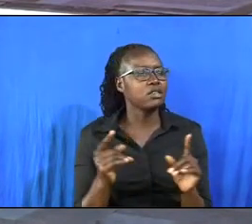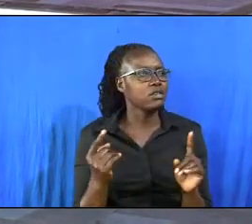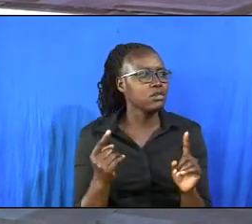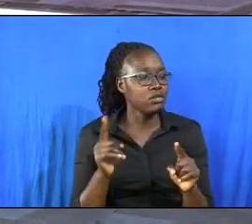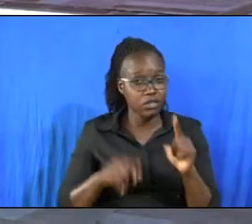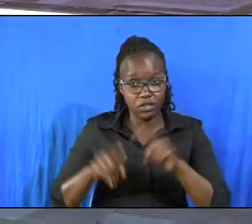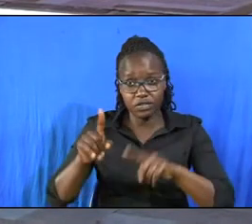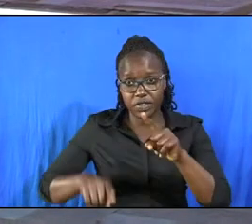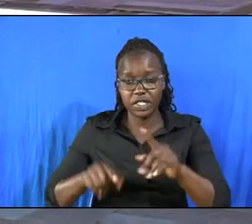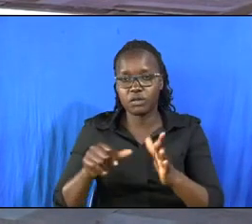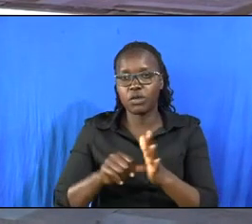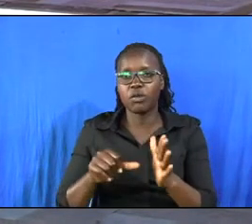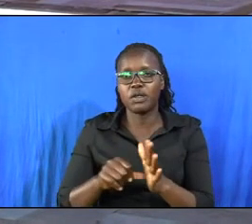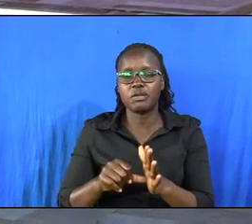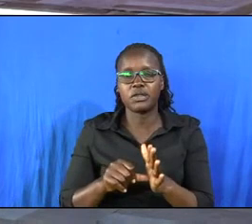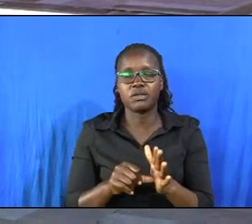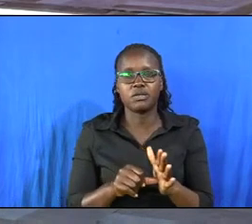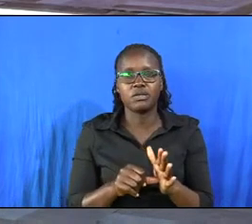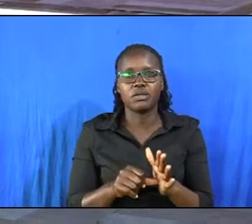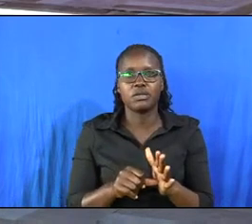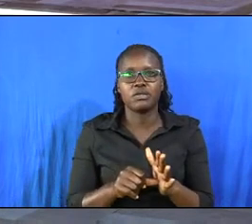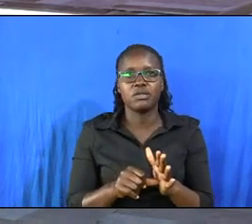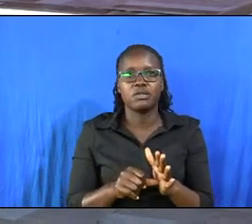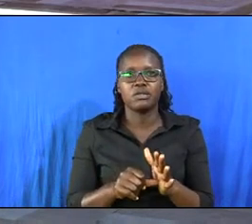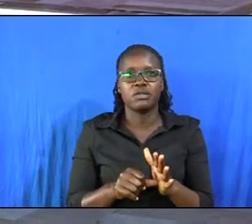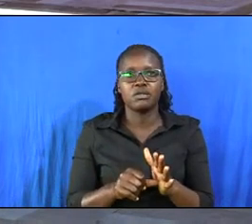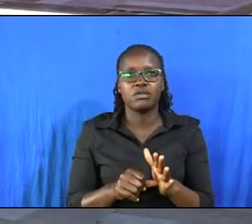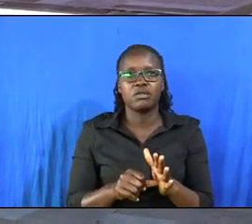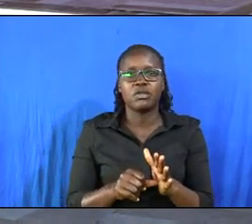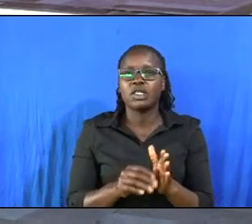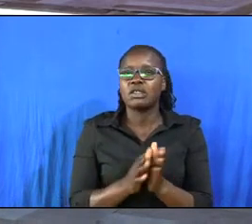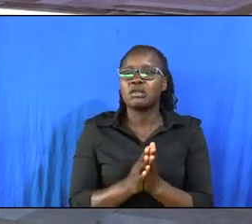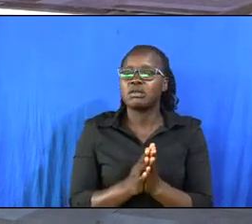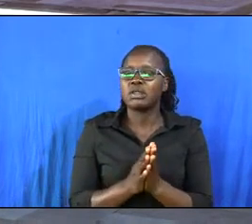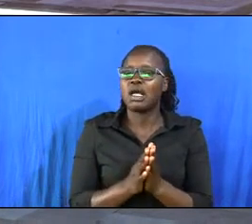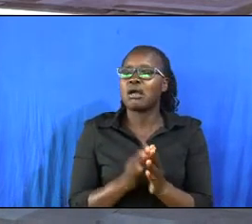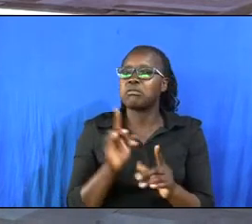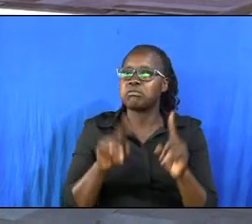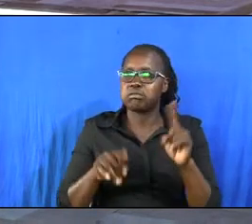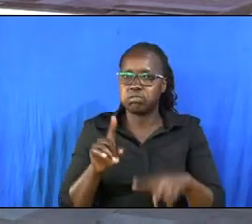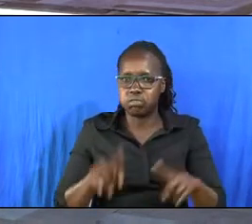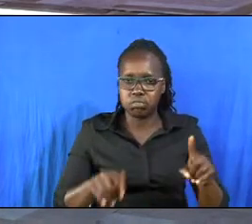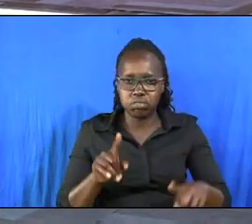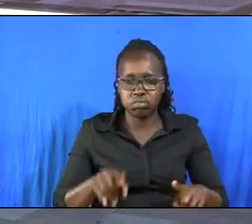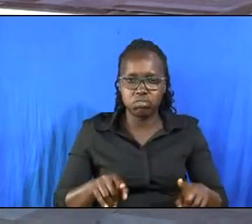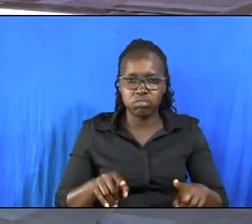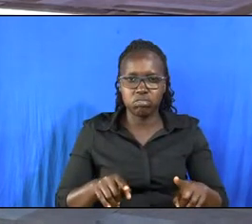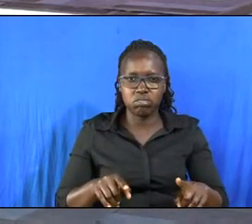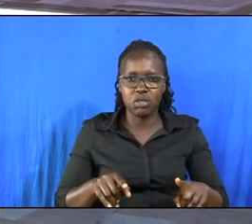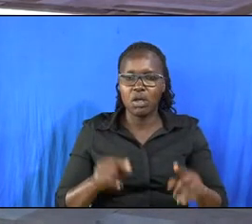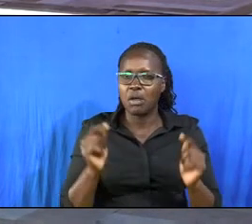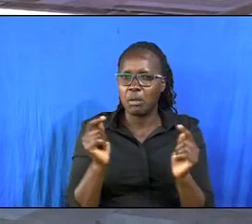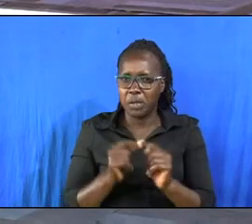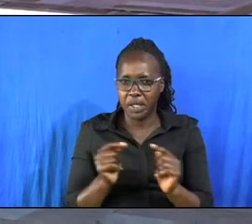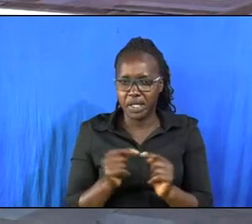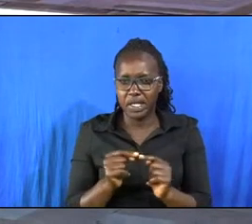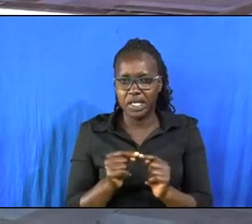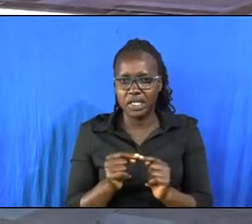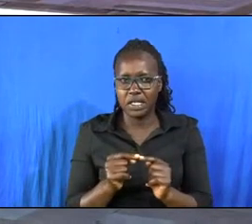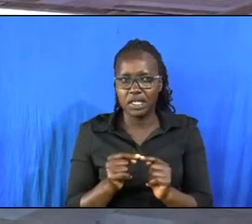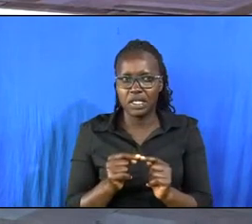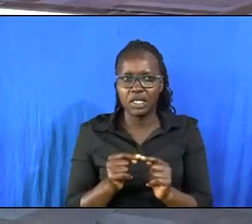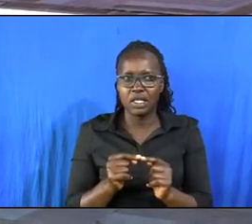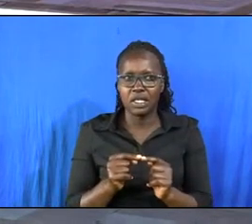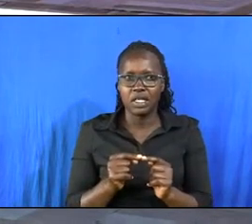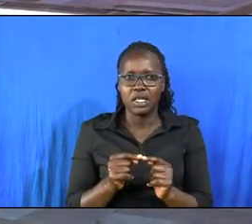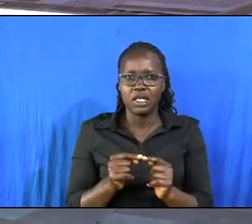various problems with variety of pain this is